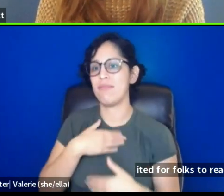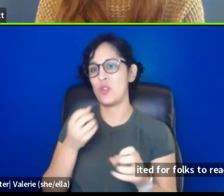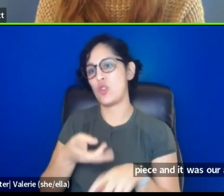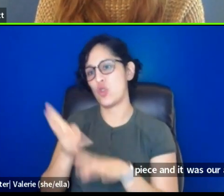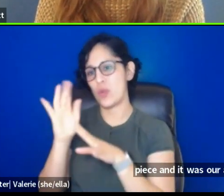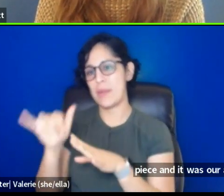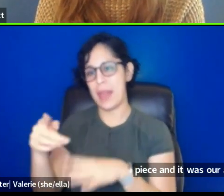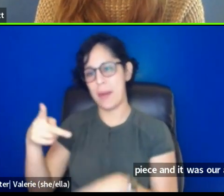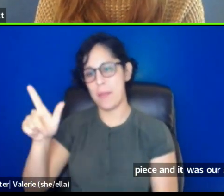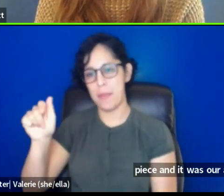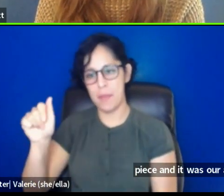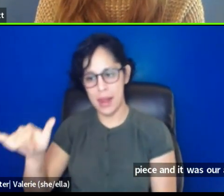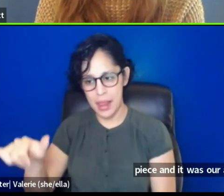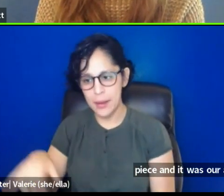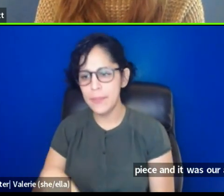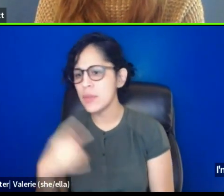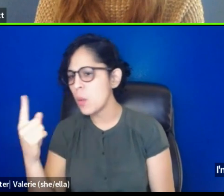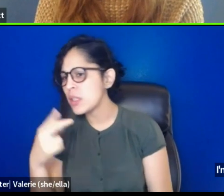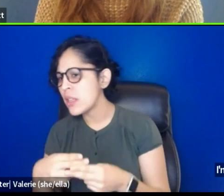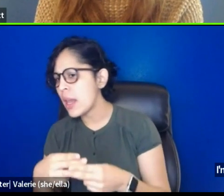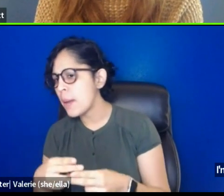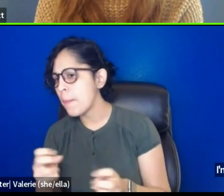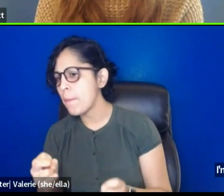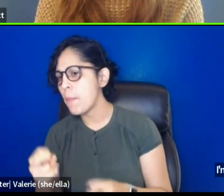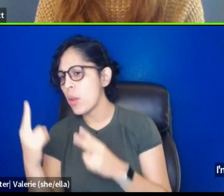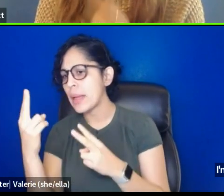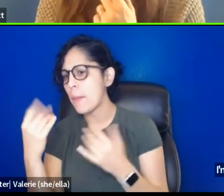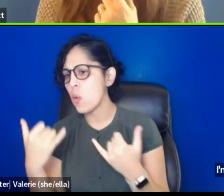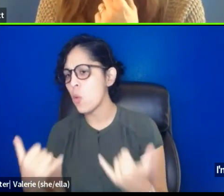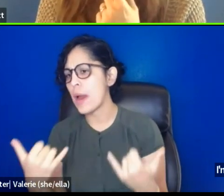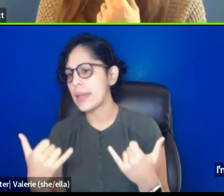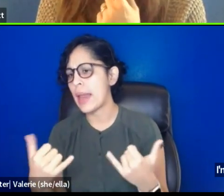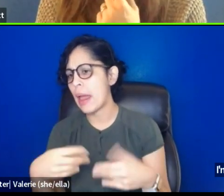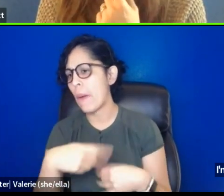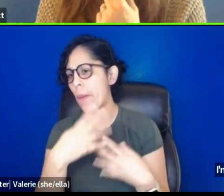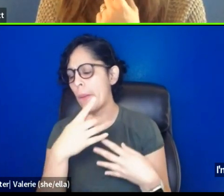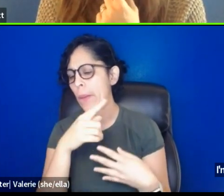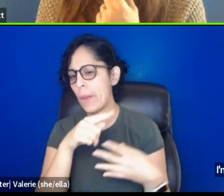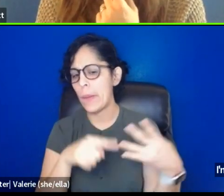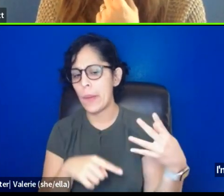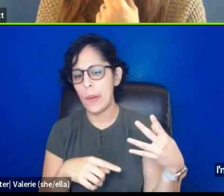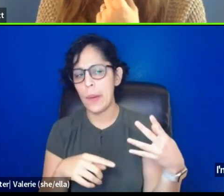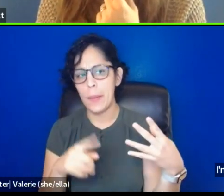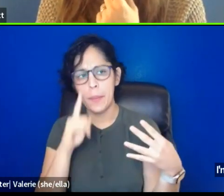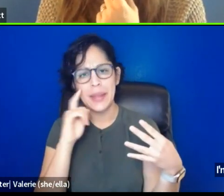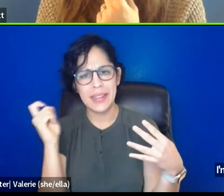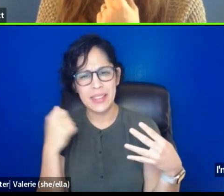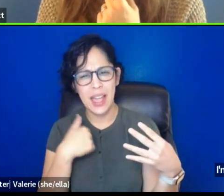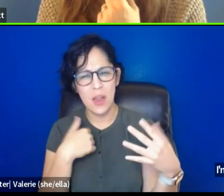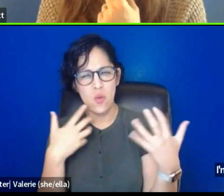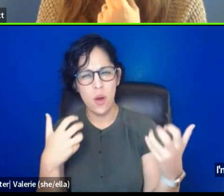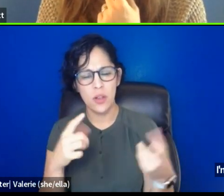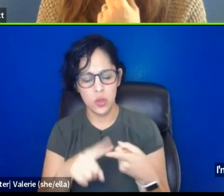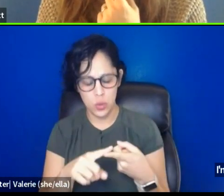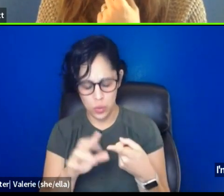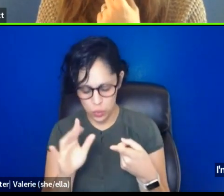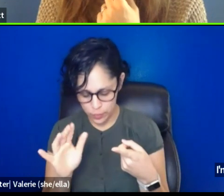um, someone's name right now. Um, because I just want to.